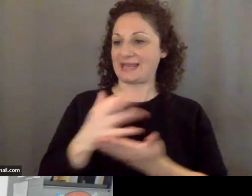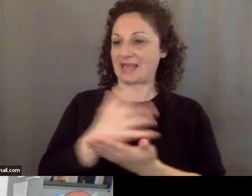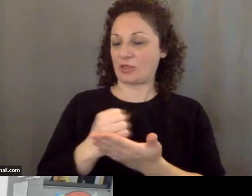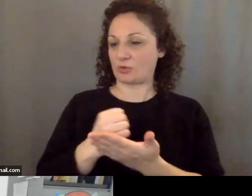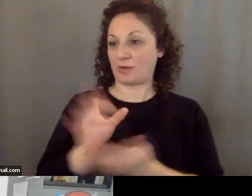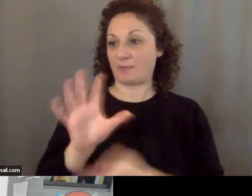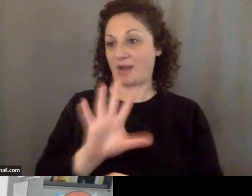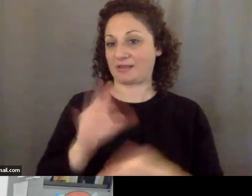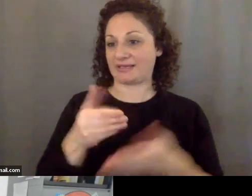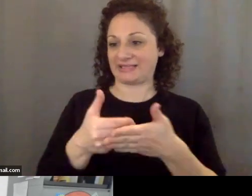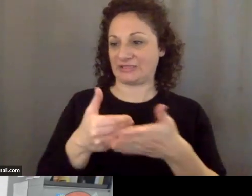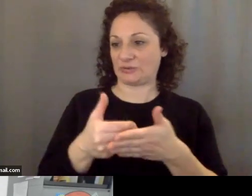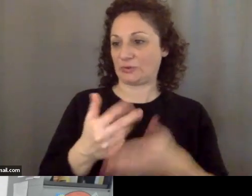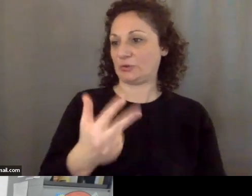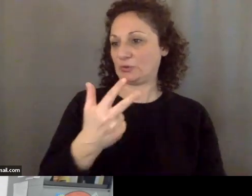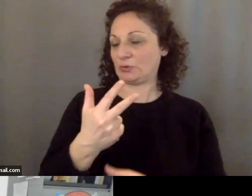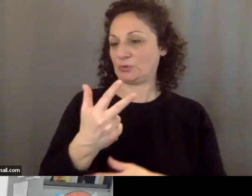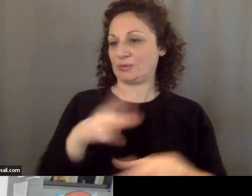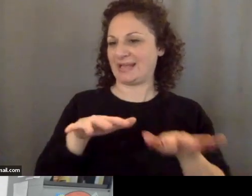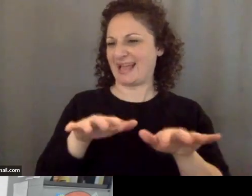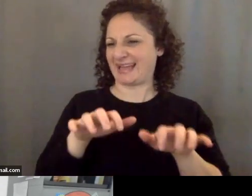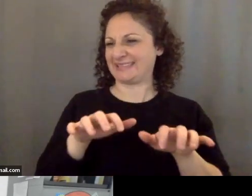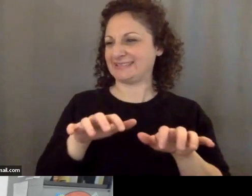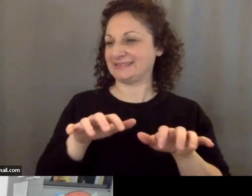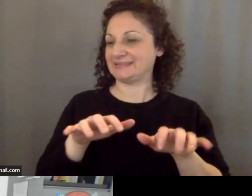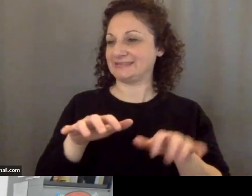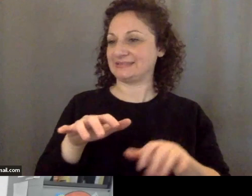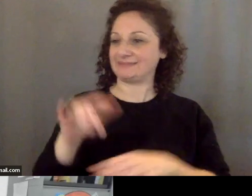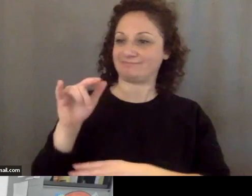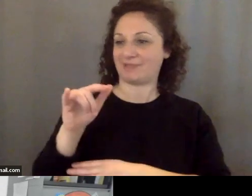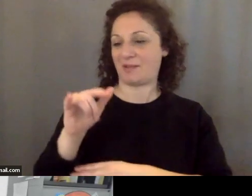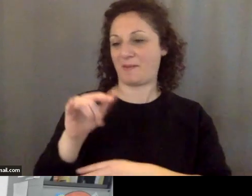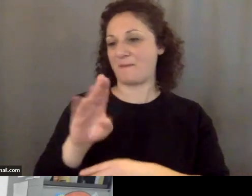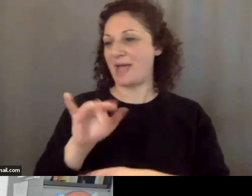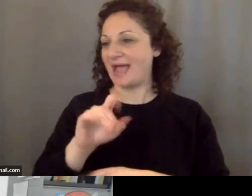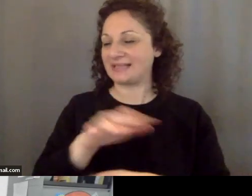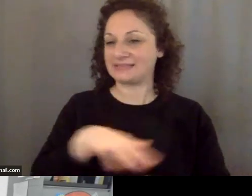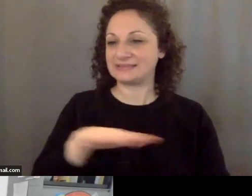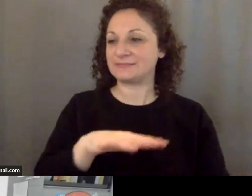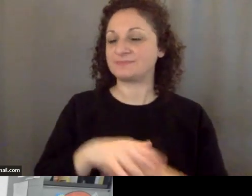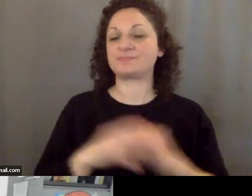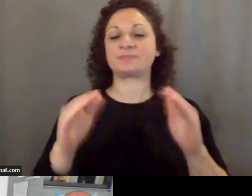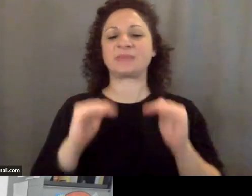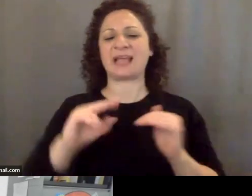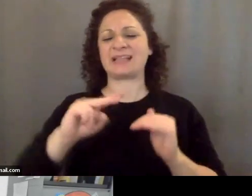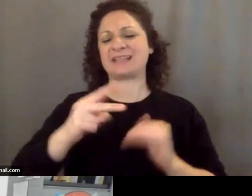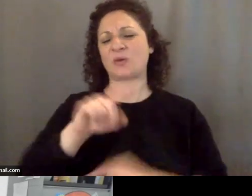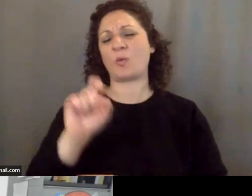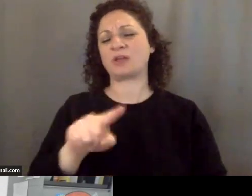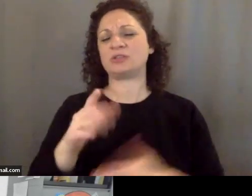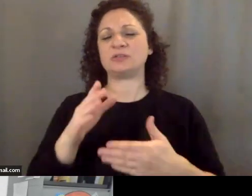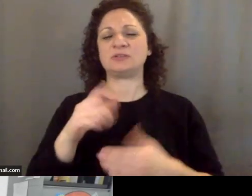ICBM silos in the United States yes the second question was does China share